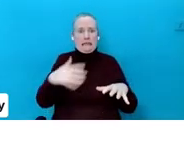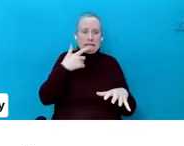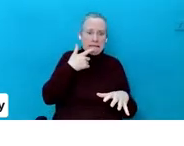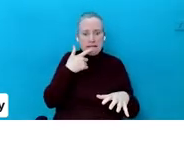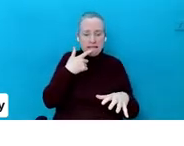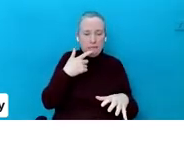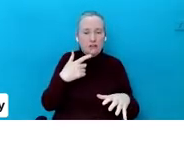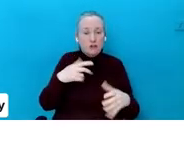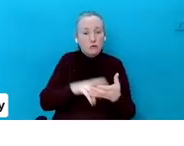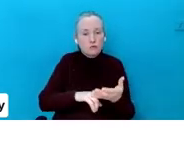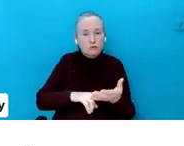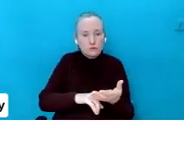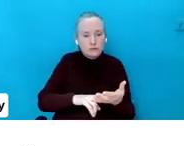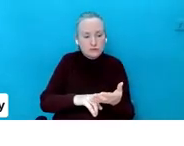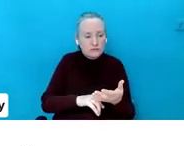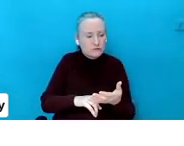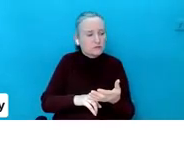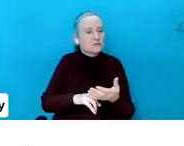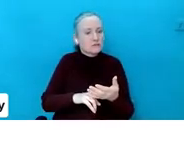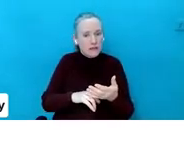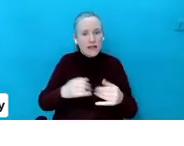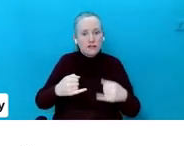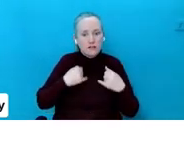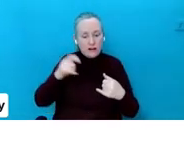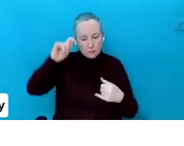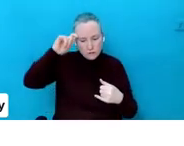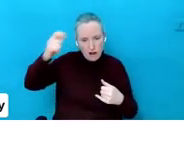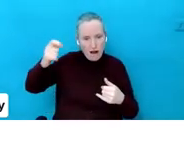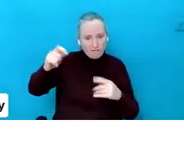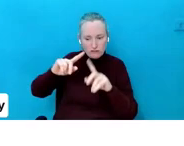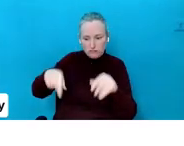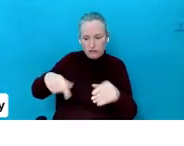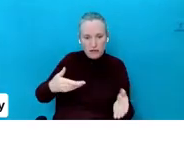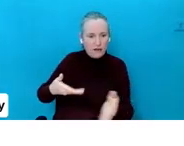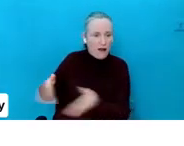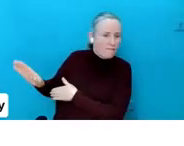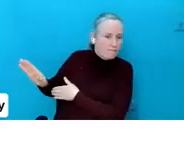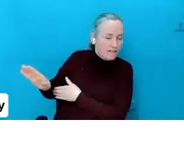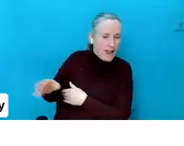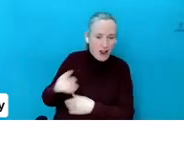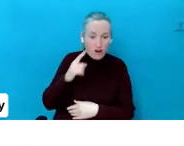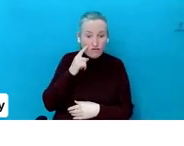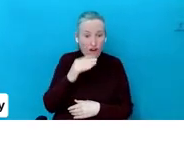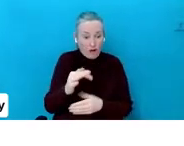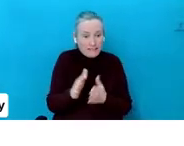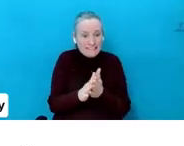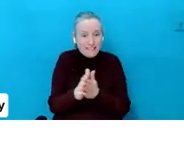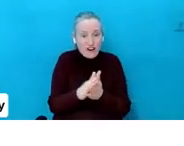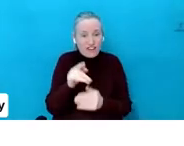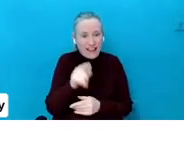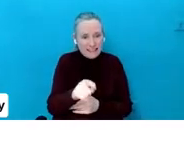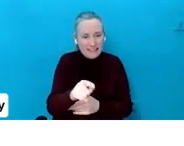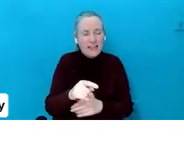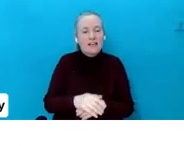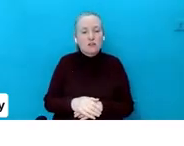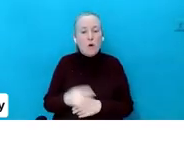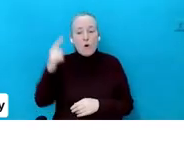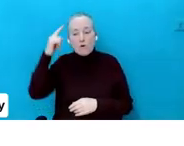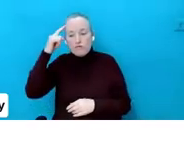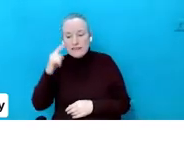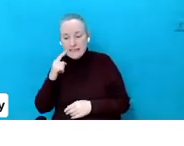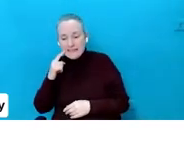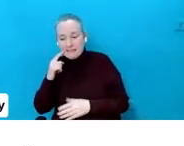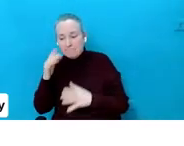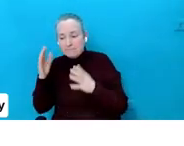into it, they started enjoying the screen free time. And looked forward to it. So green versus screen, you know,